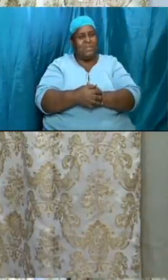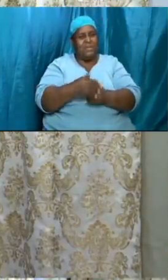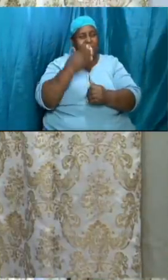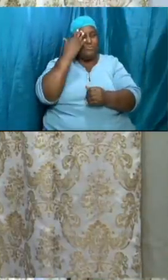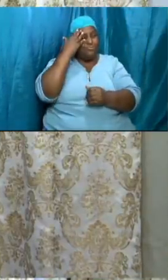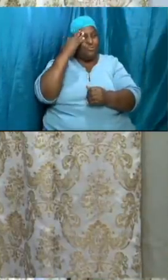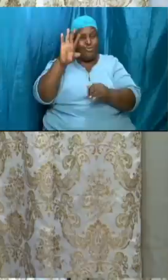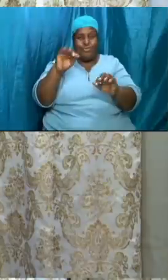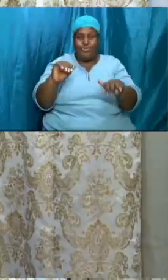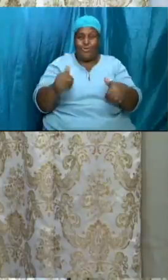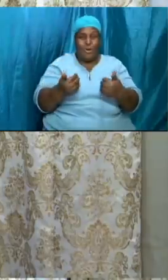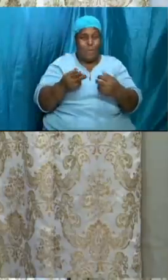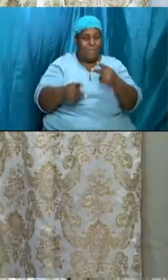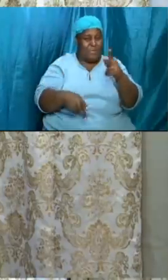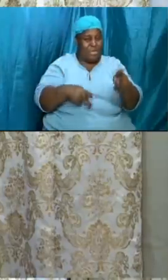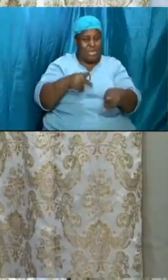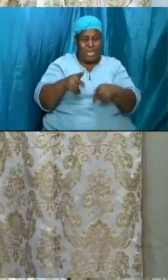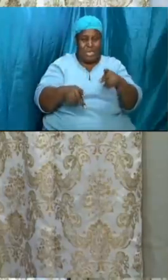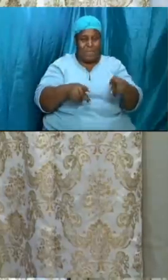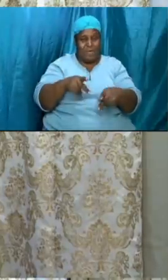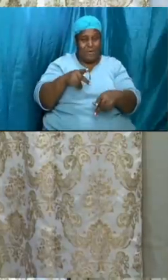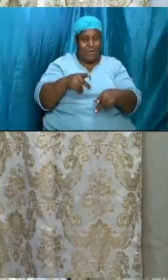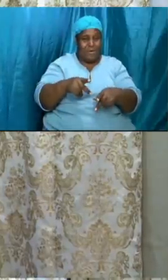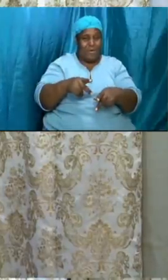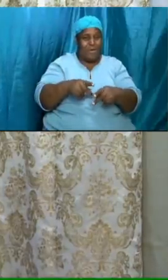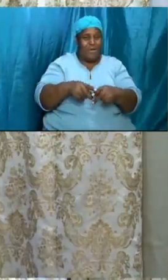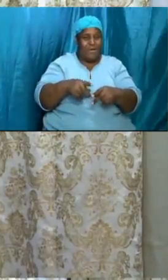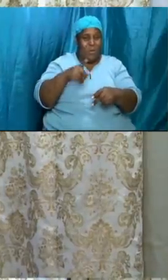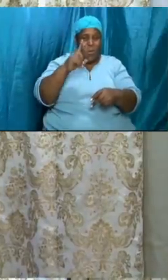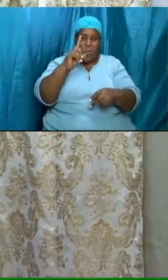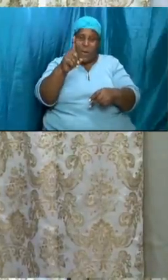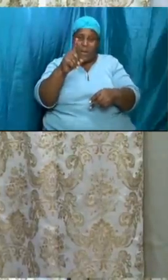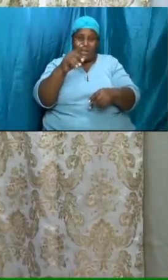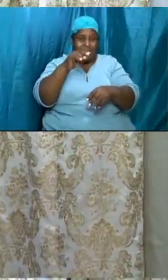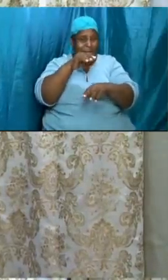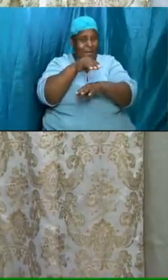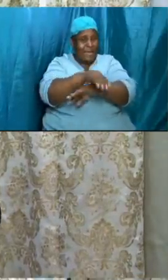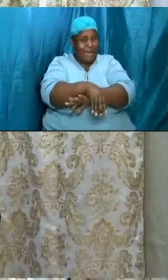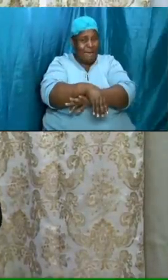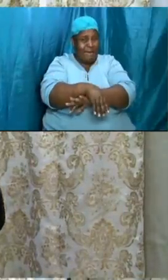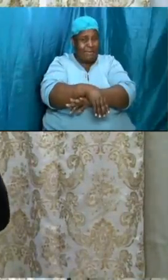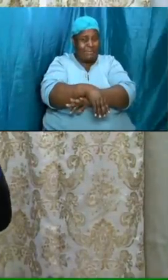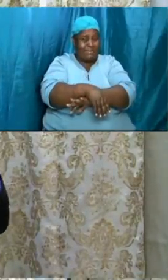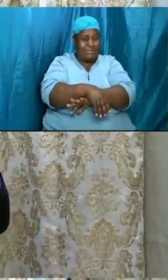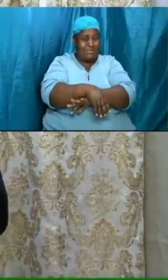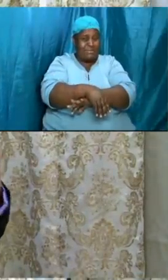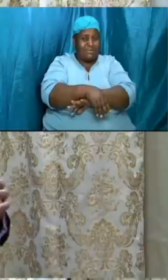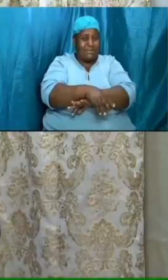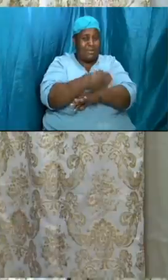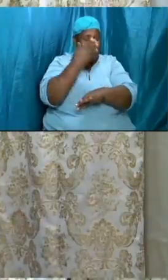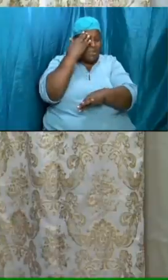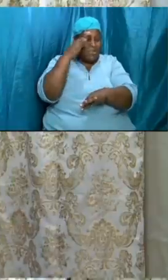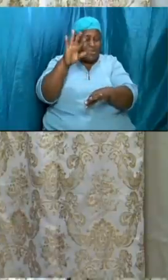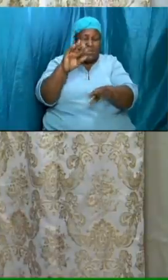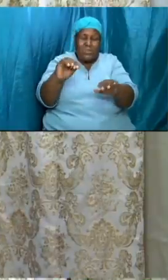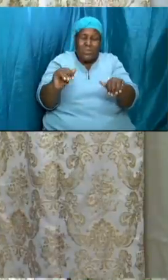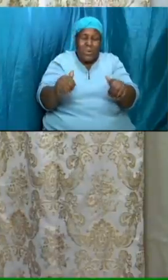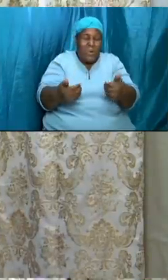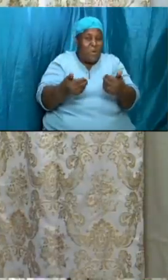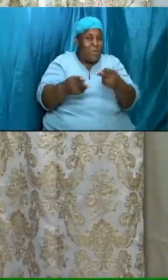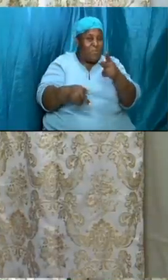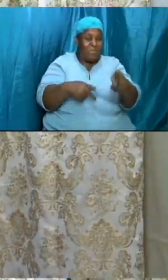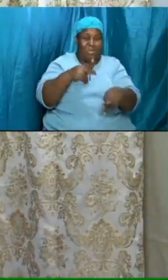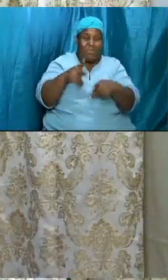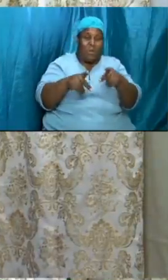folks for one night of immorality activity i don't know how folks for